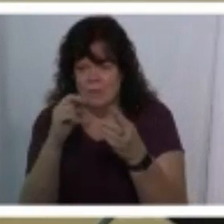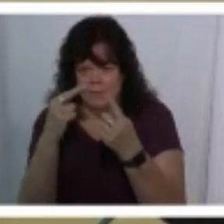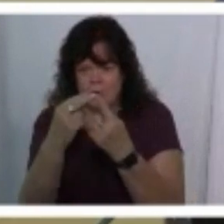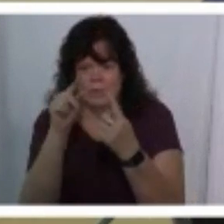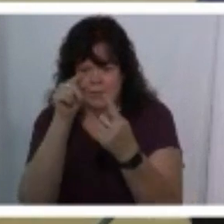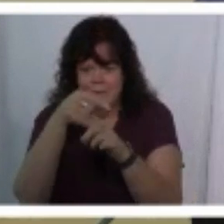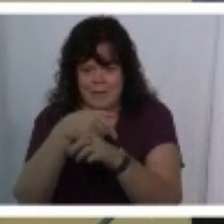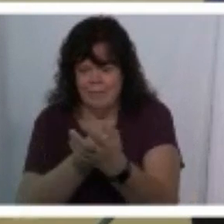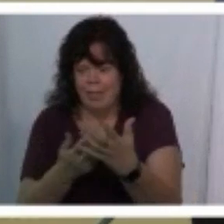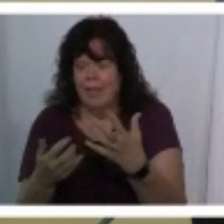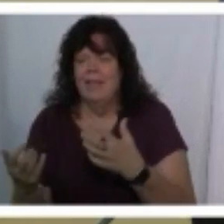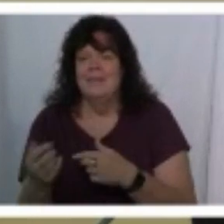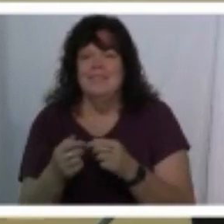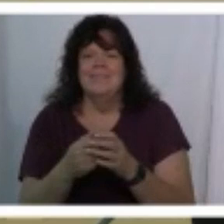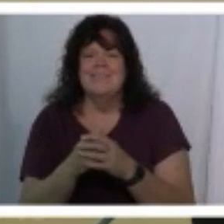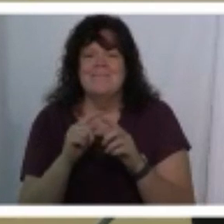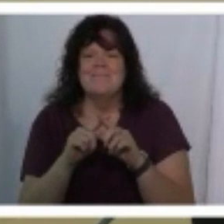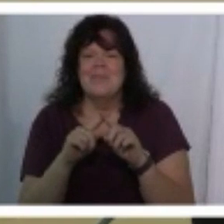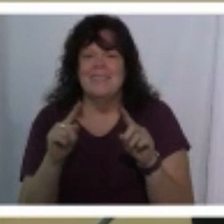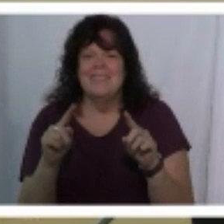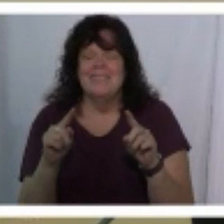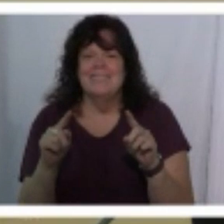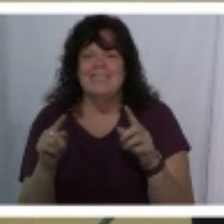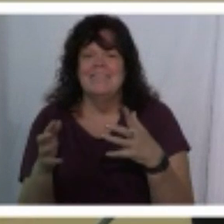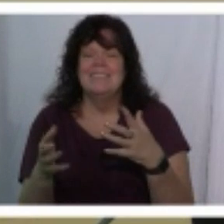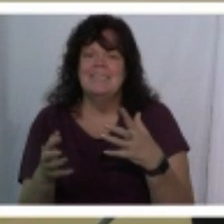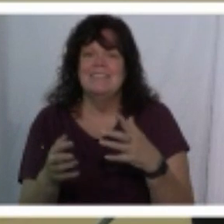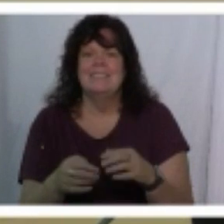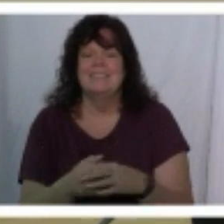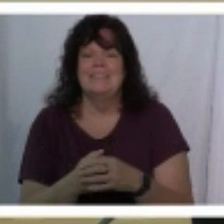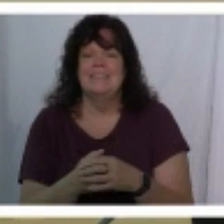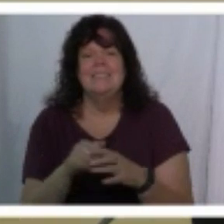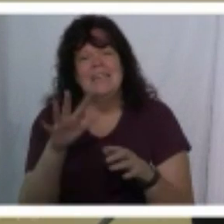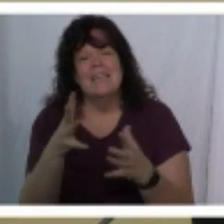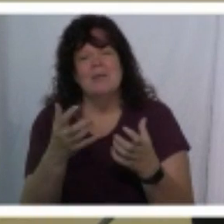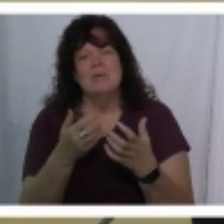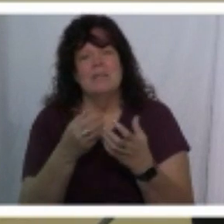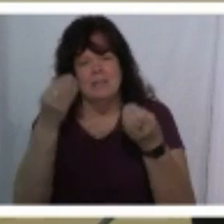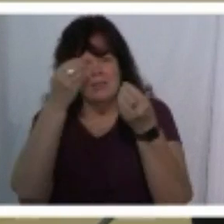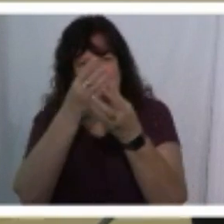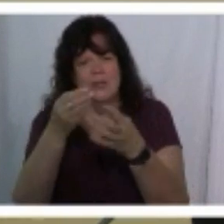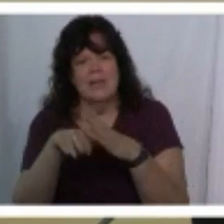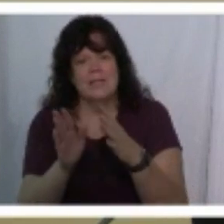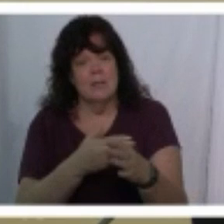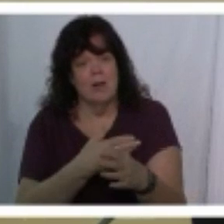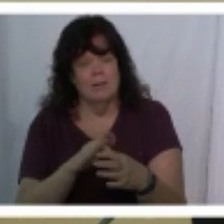time and those kinds of things but um i kind of wanted to share it in a song